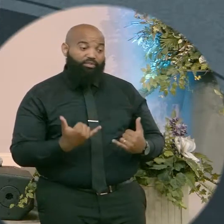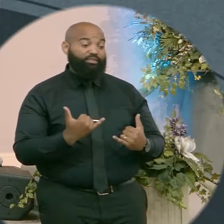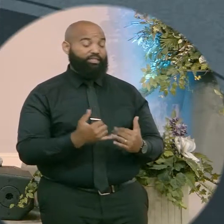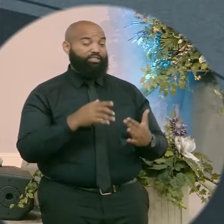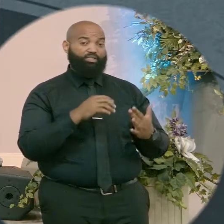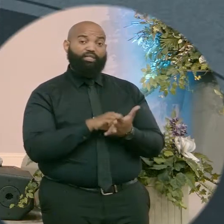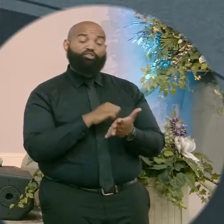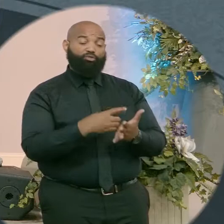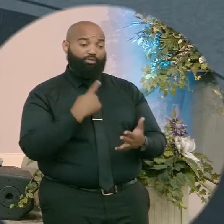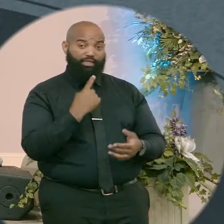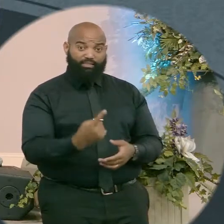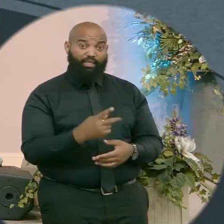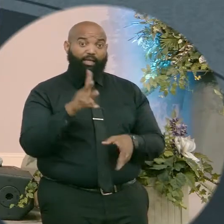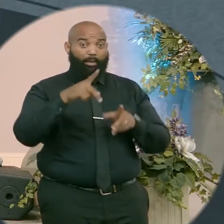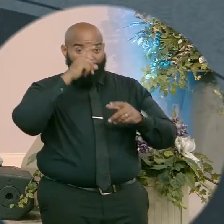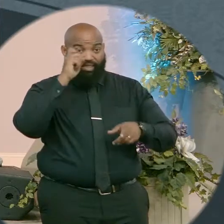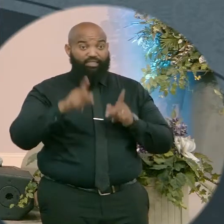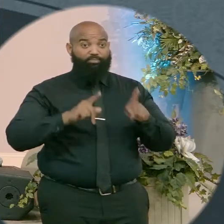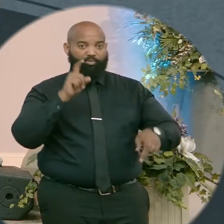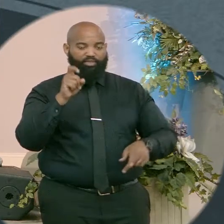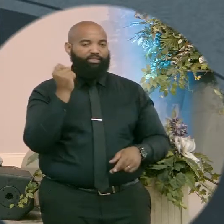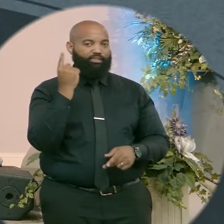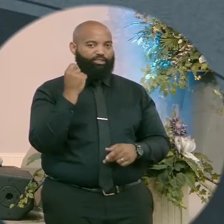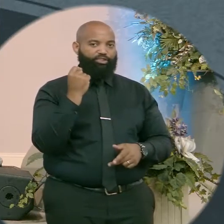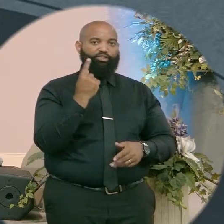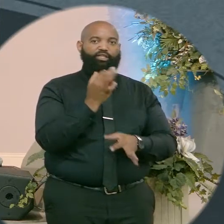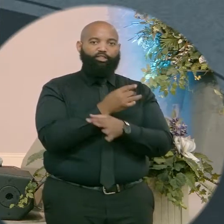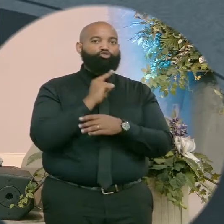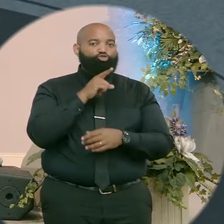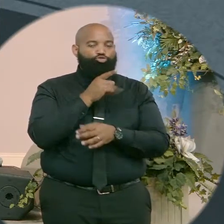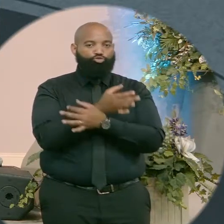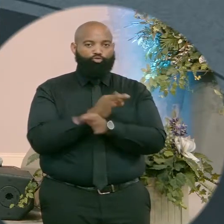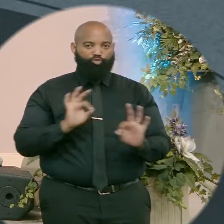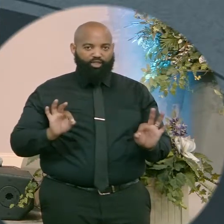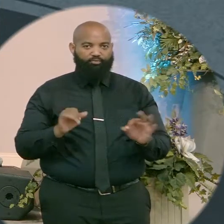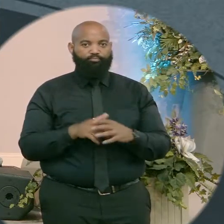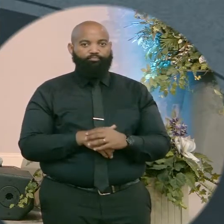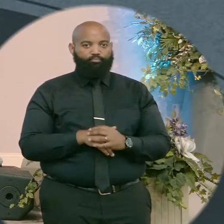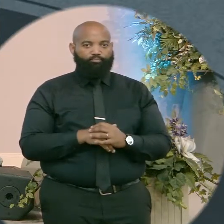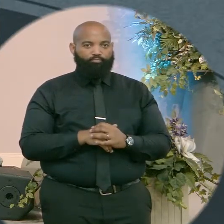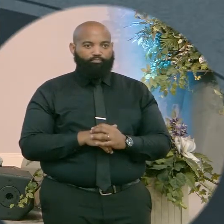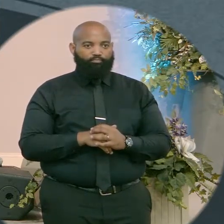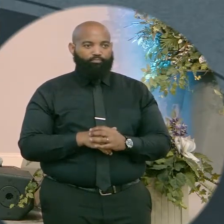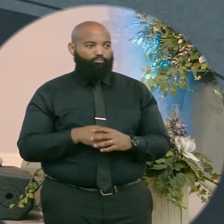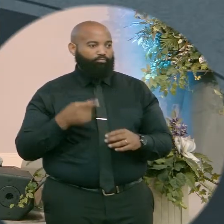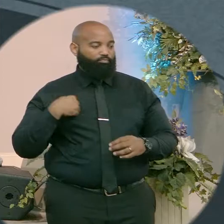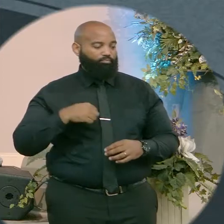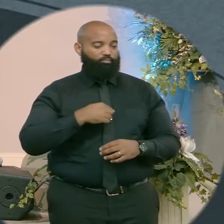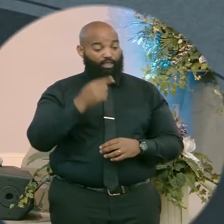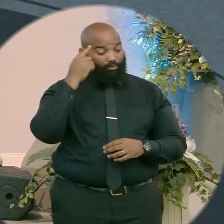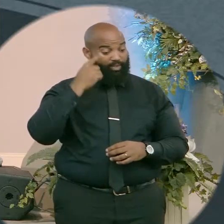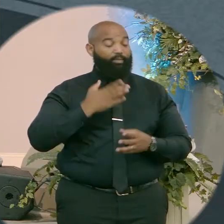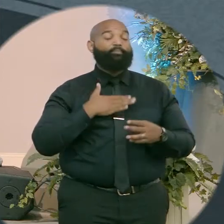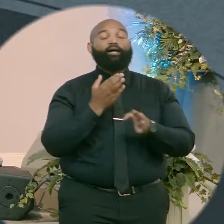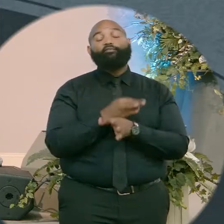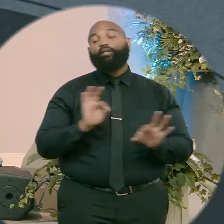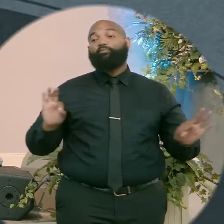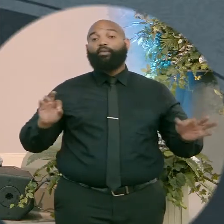about it. He says, because people need to understand what freedom is. See, sometimes people think freedom means they ain't got no problems.